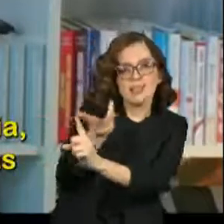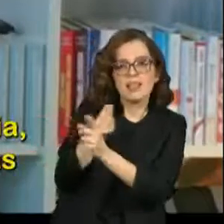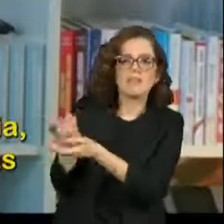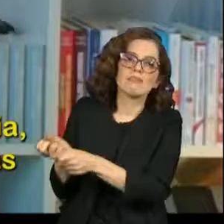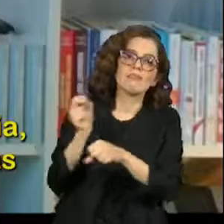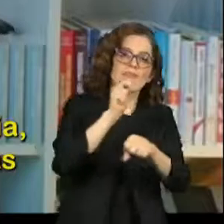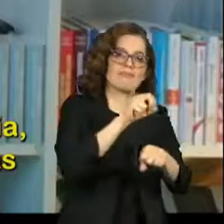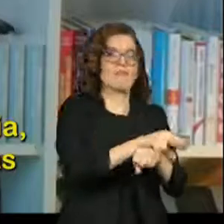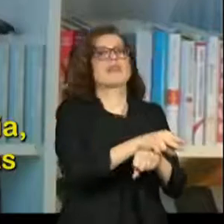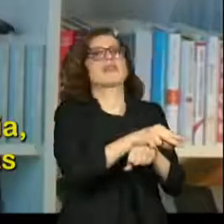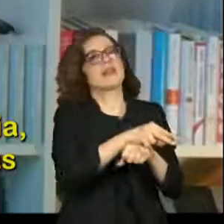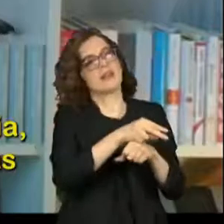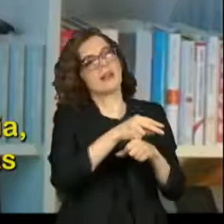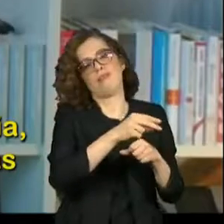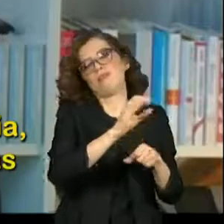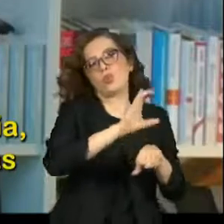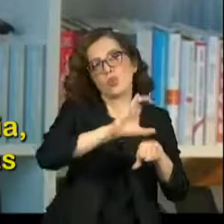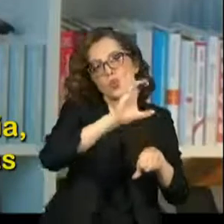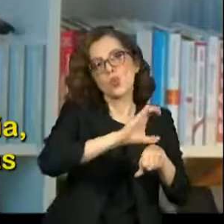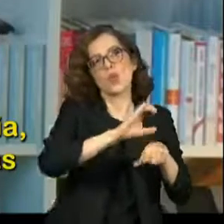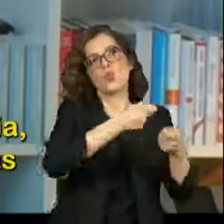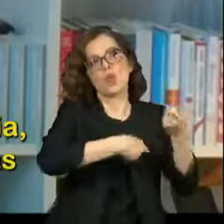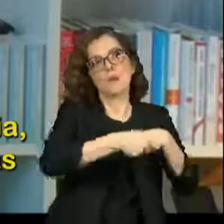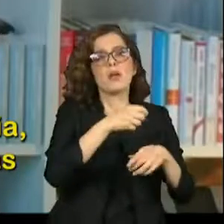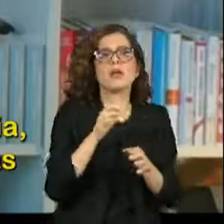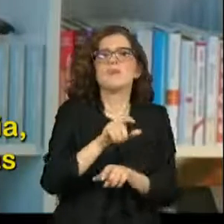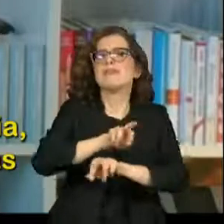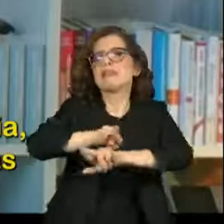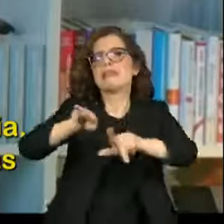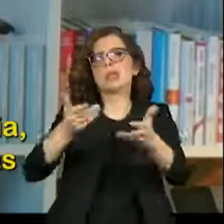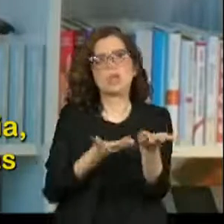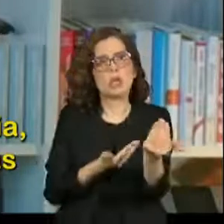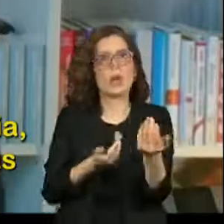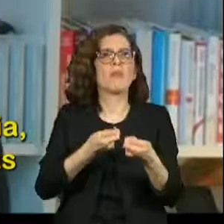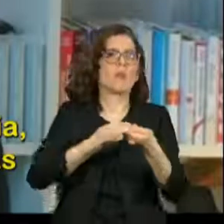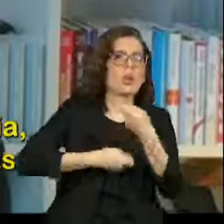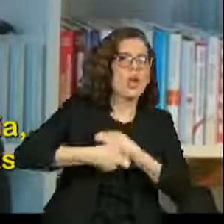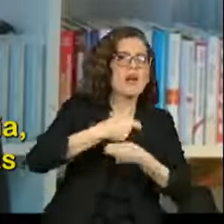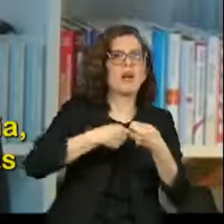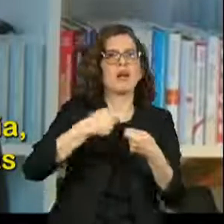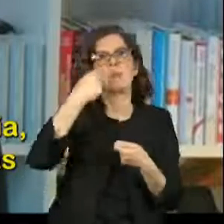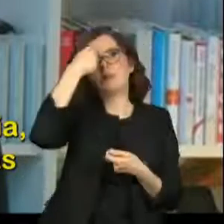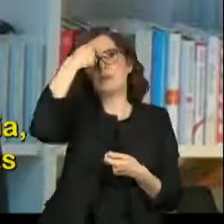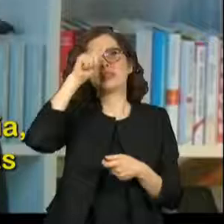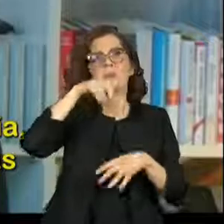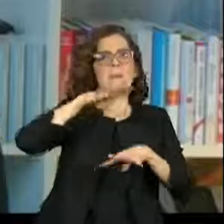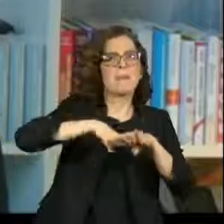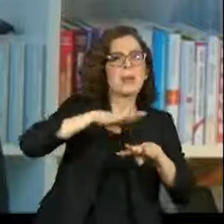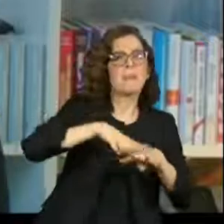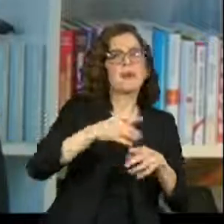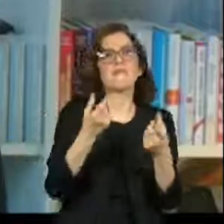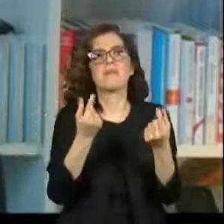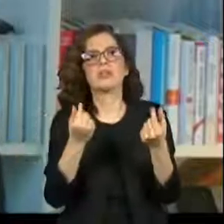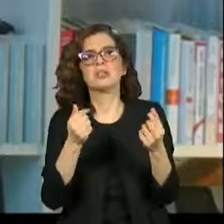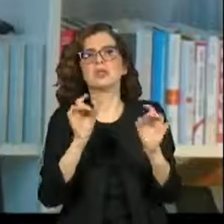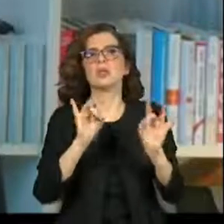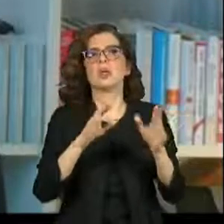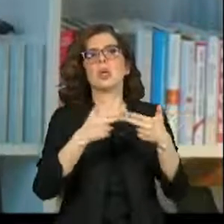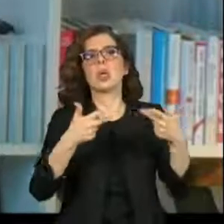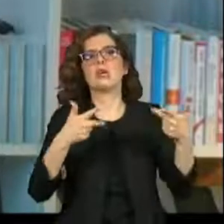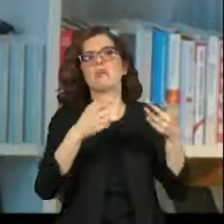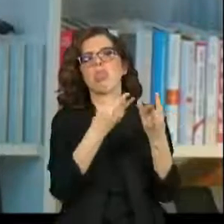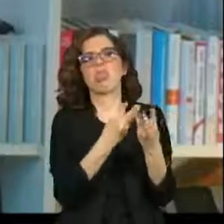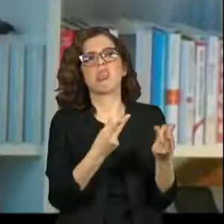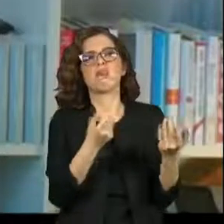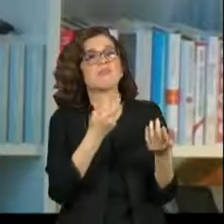I think many, many young girls, when they think about economics, they think, oh, that's just about maths and business and it's very abstract.